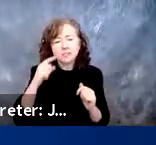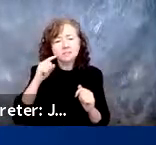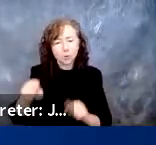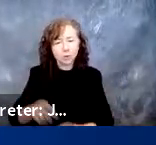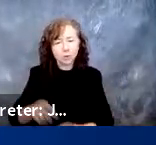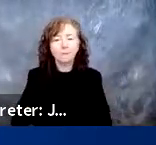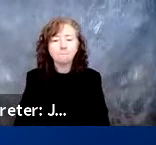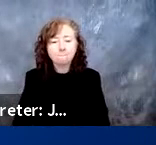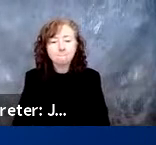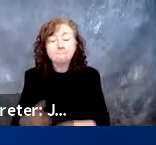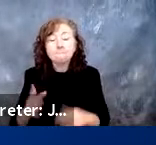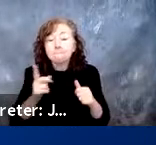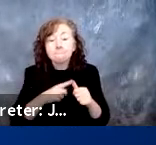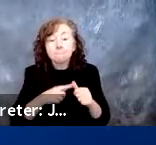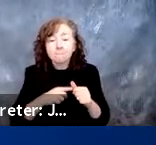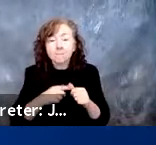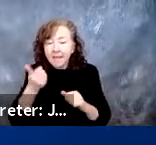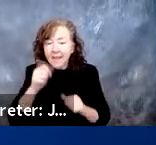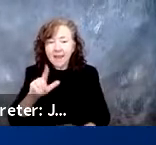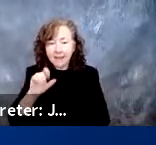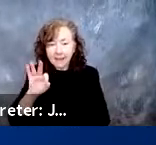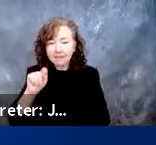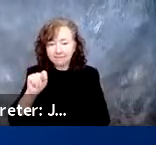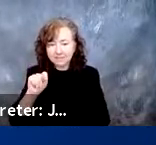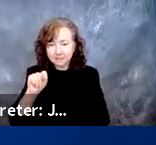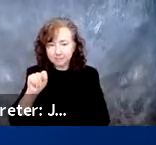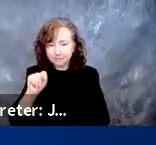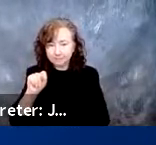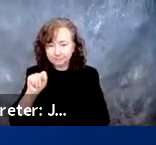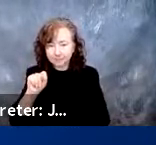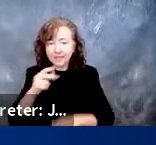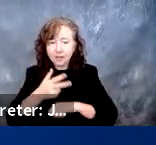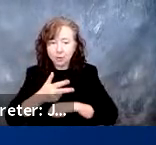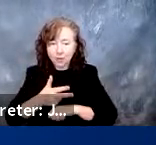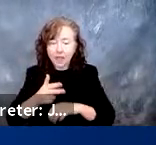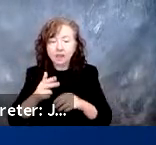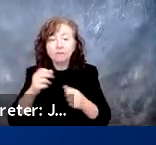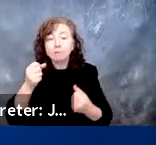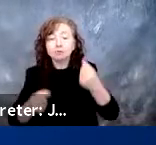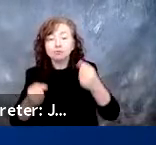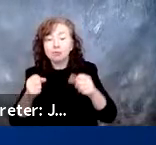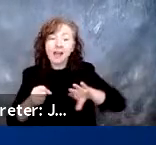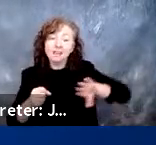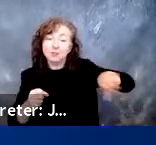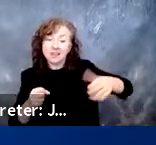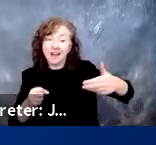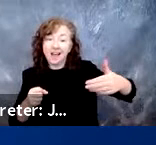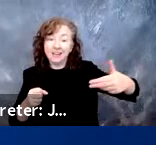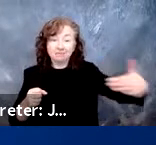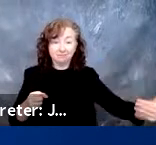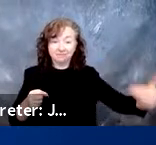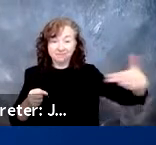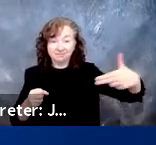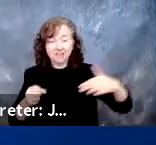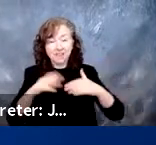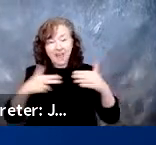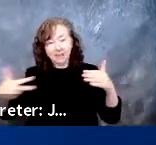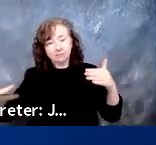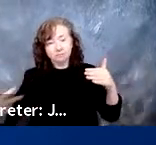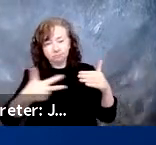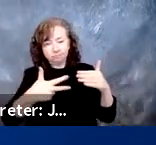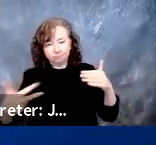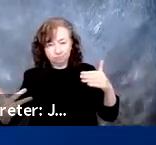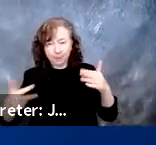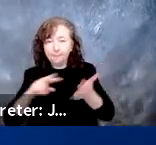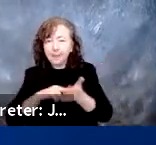First, do you have any lifts that can be deployed out the driver's side of the vehicle or either side of the vehicle, depending on the location of the sidewalk